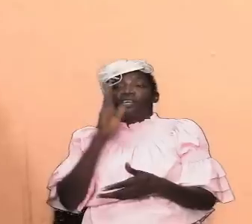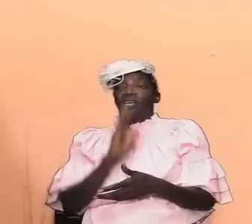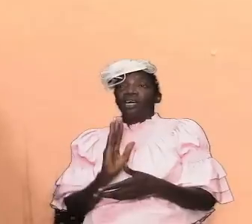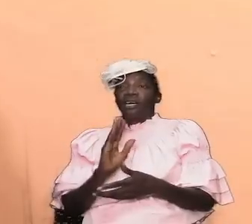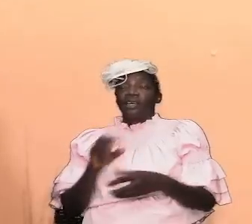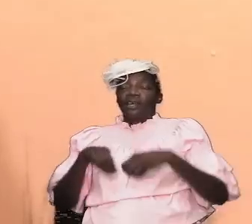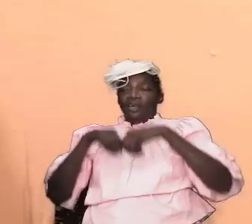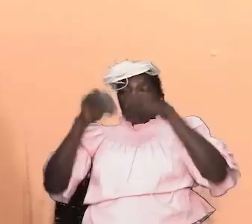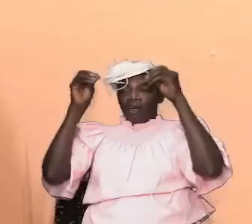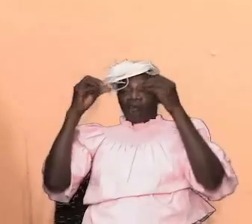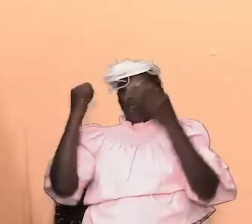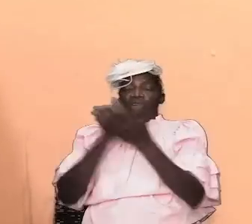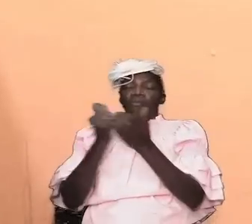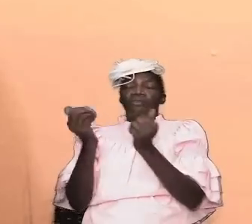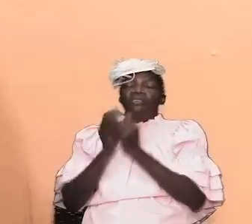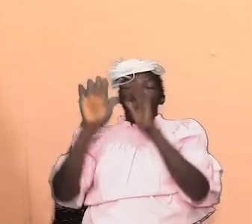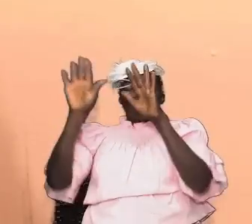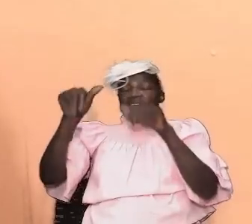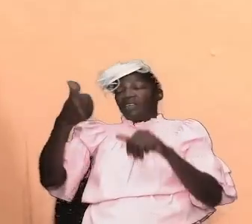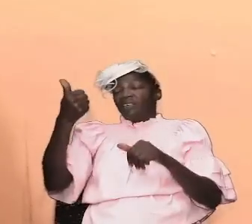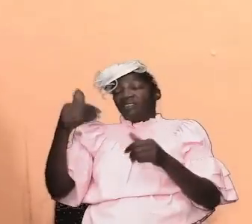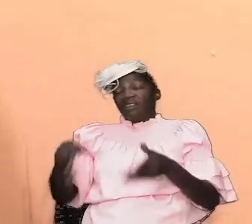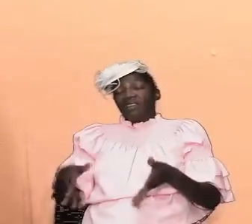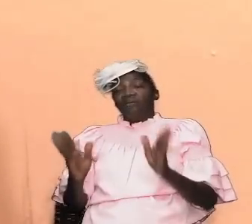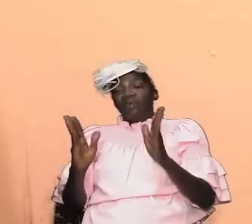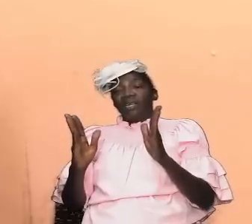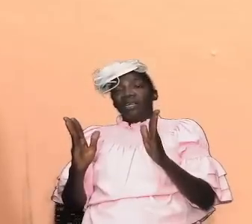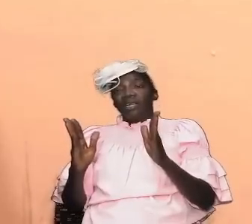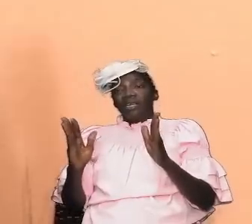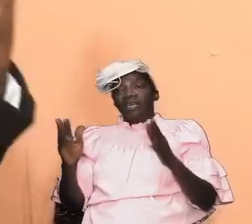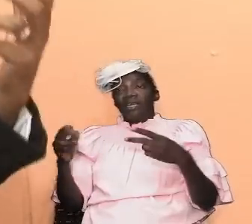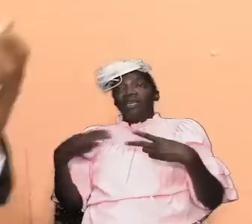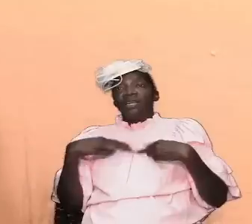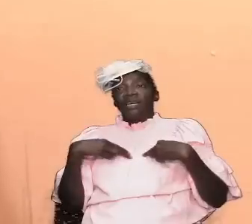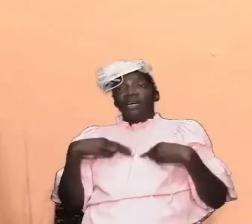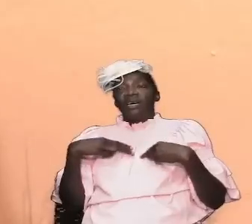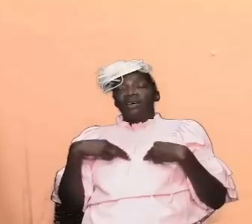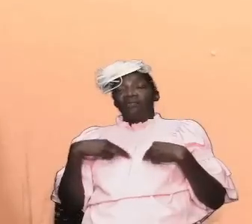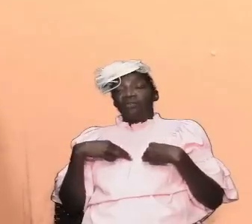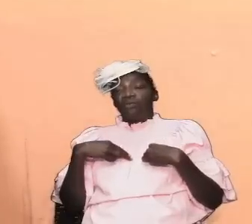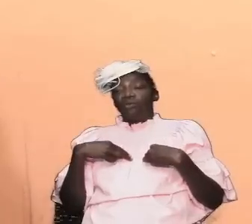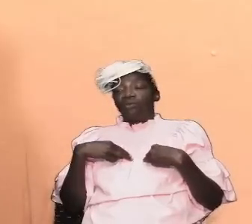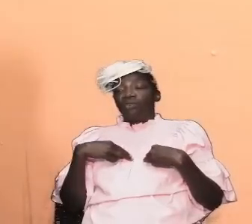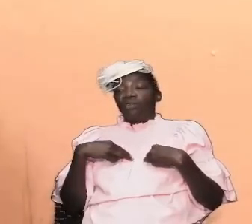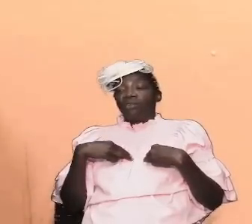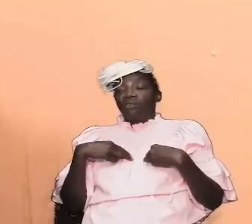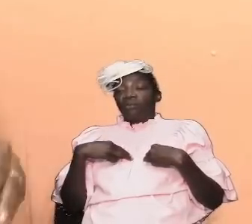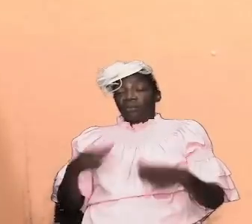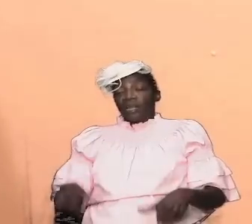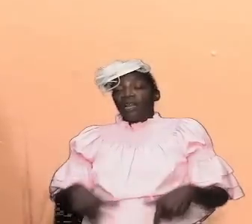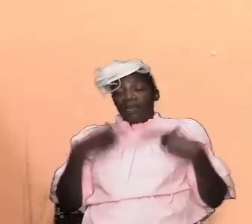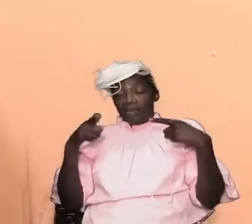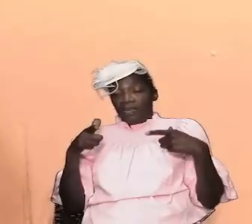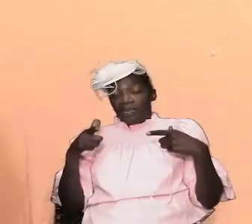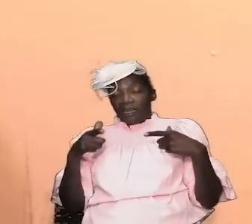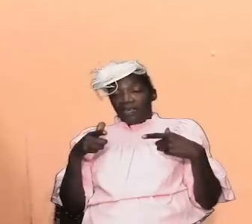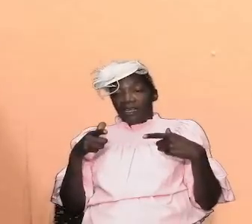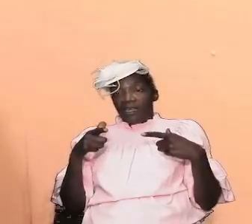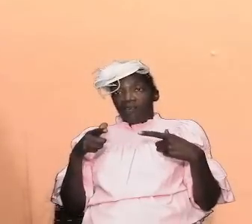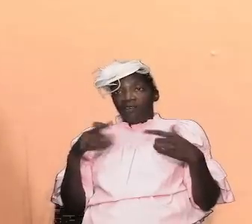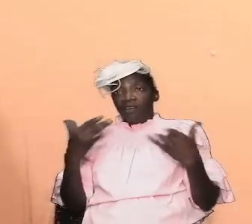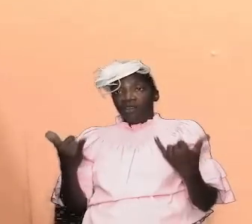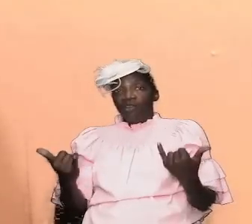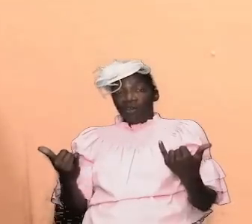offer of sacrifice any and any way they had to conform with a certain lifestyle today